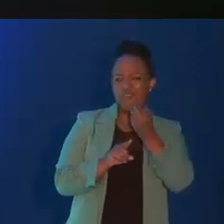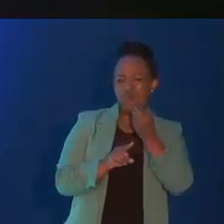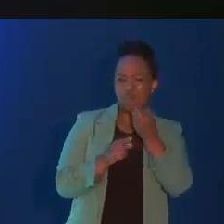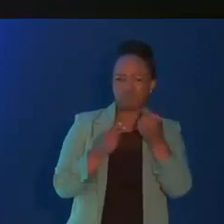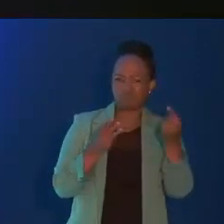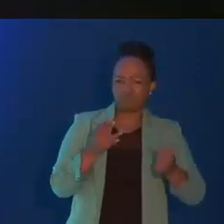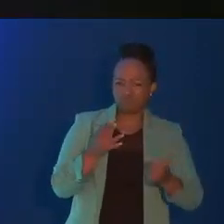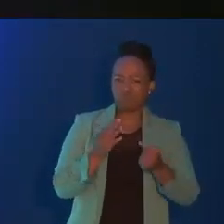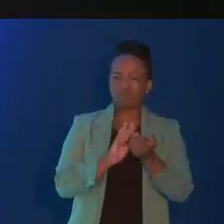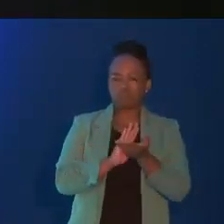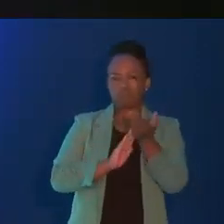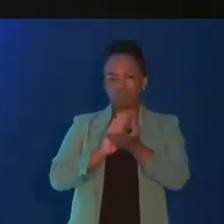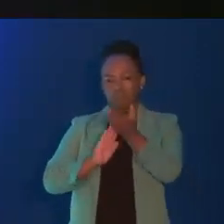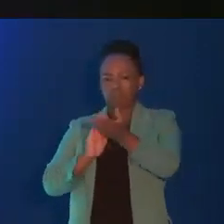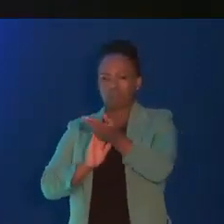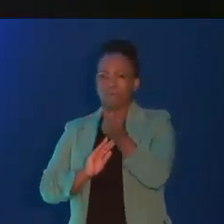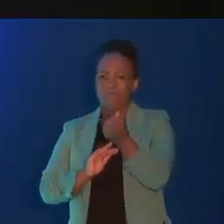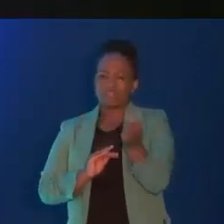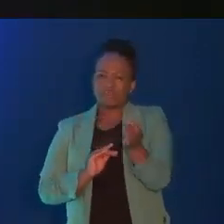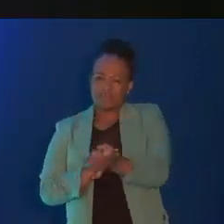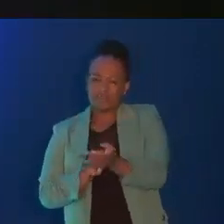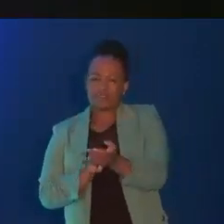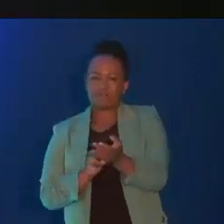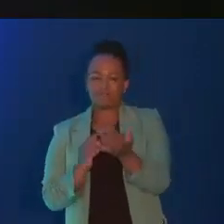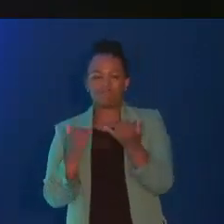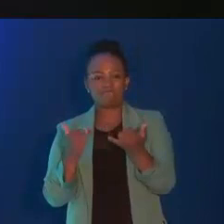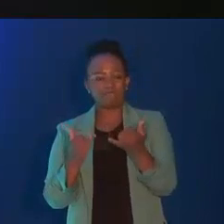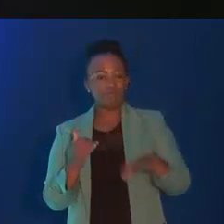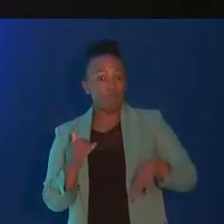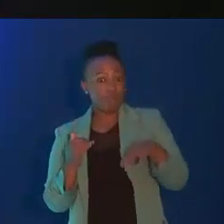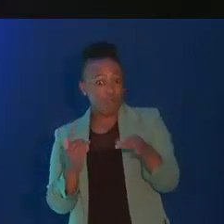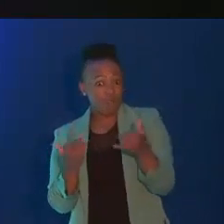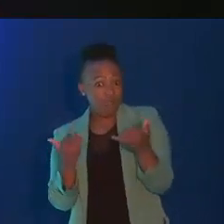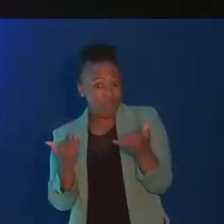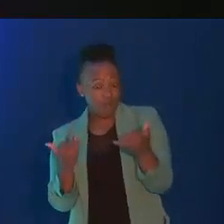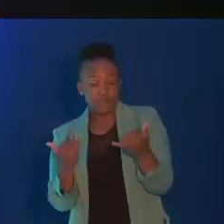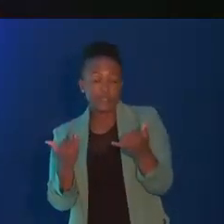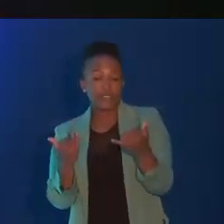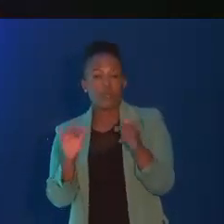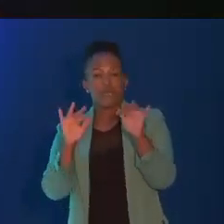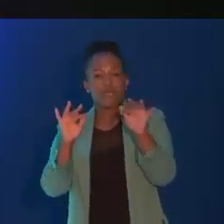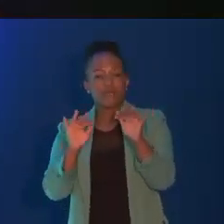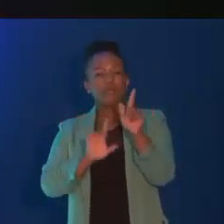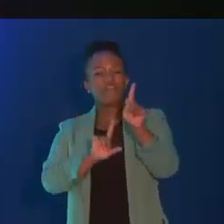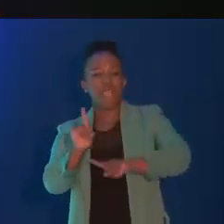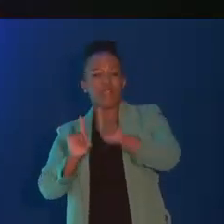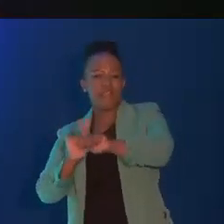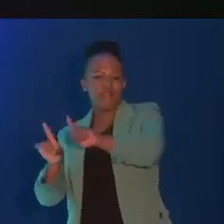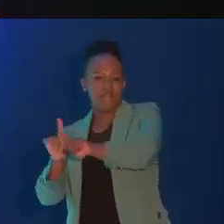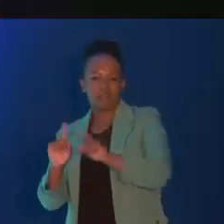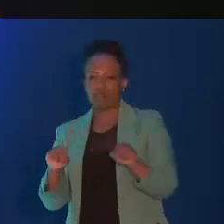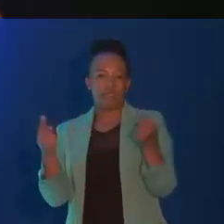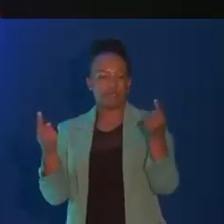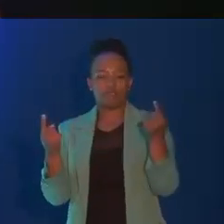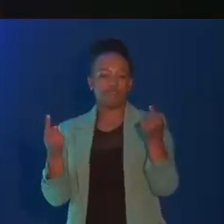Now, more than ever, we cannot afford to fail our people. In his 2022 State of the Nation